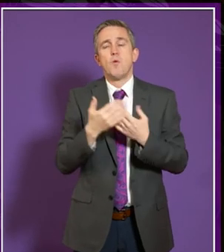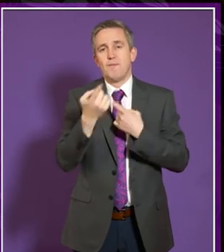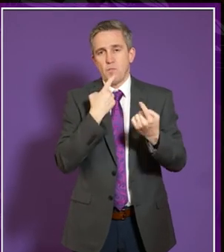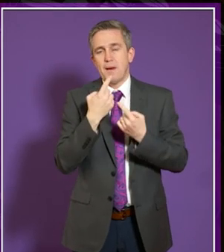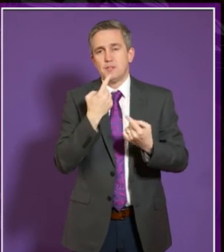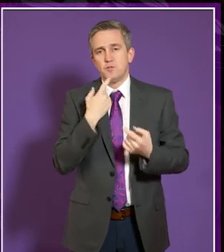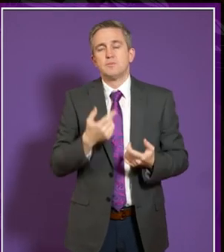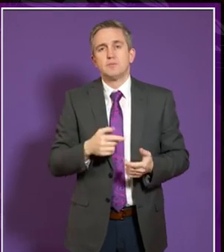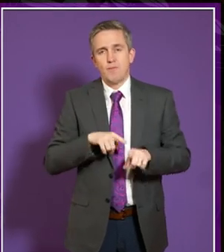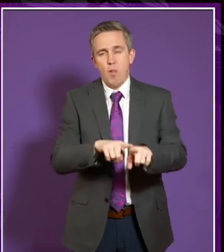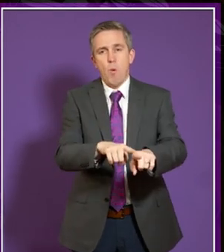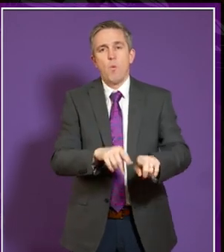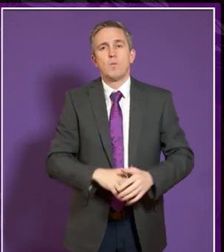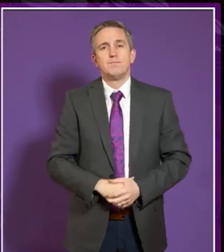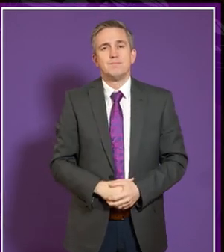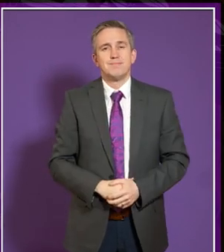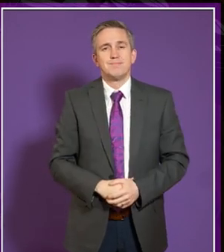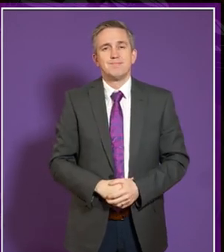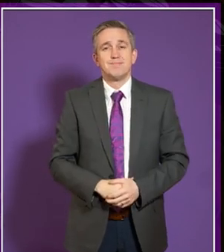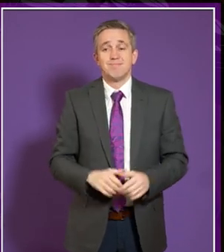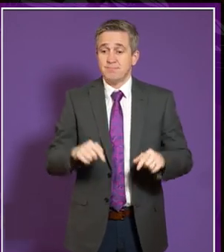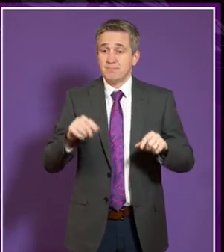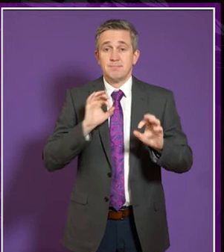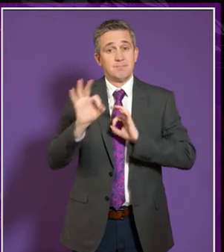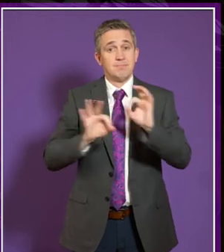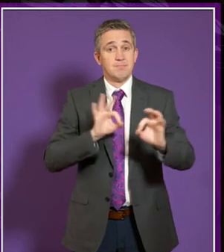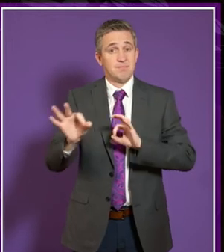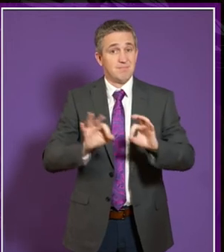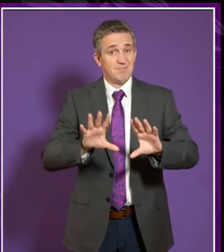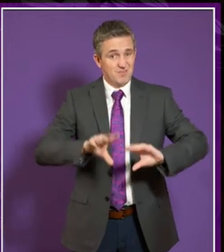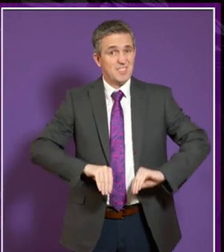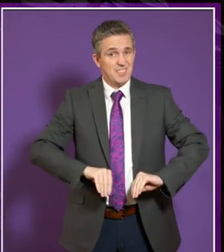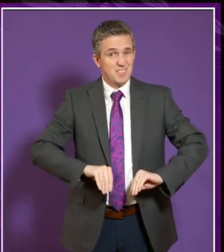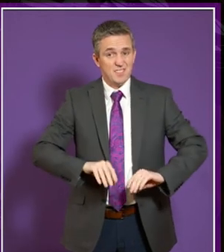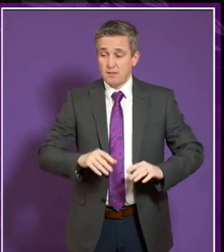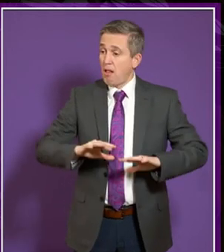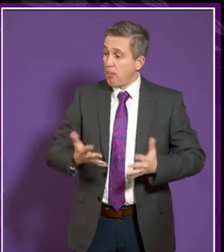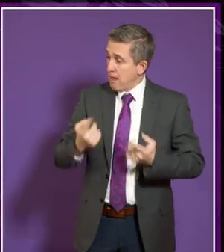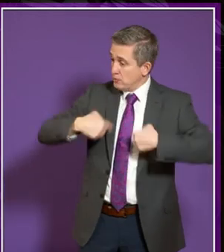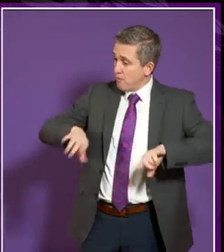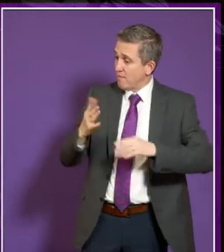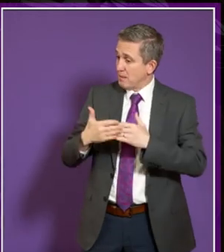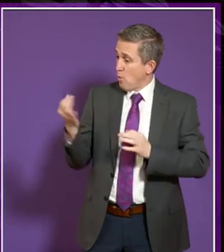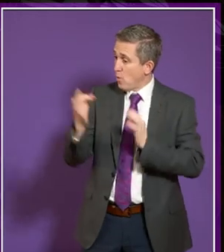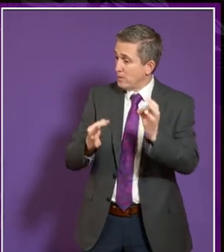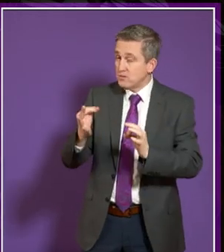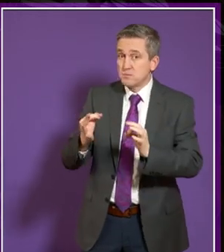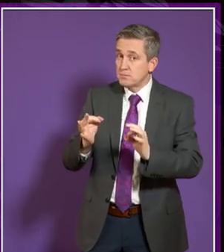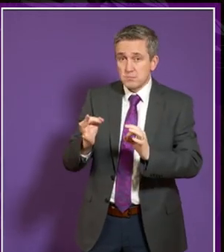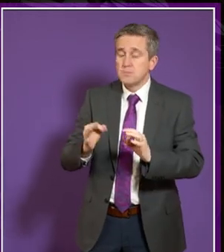discussed at the committee thank you well i think that draws us to the end of our questioning unless any of my colleagues have any further follow-ups in which